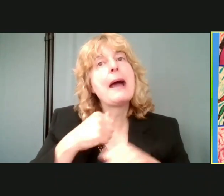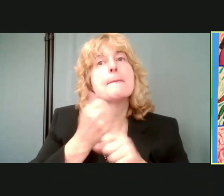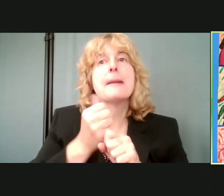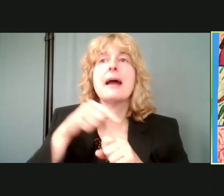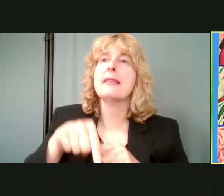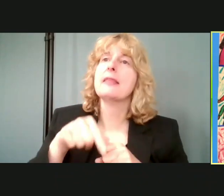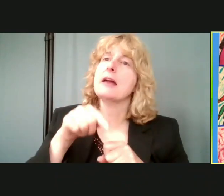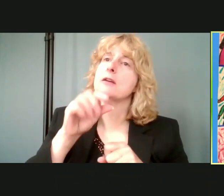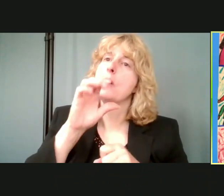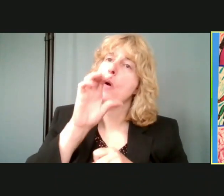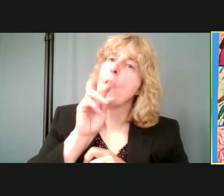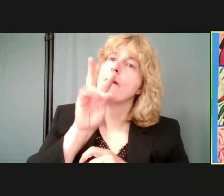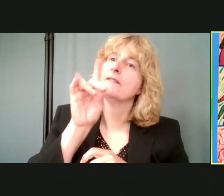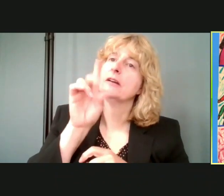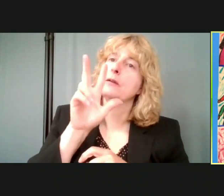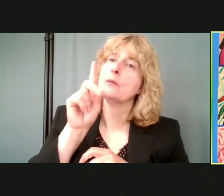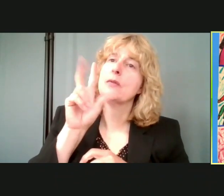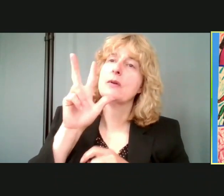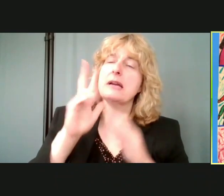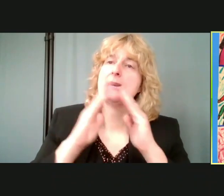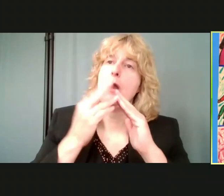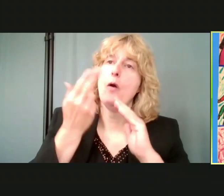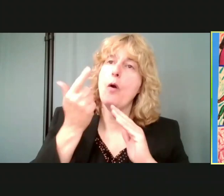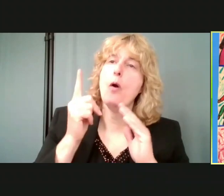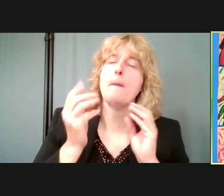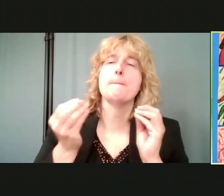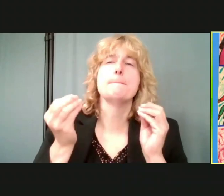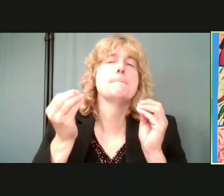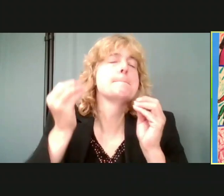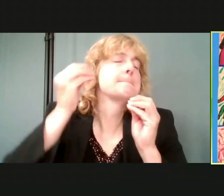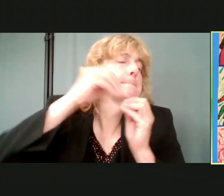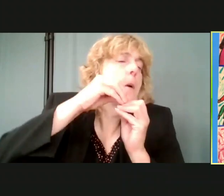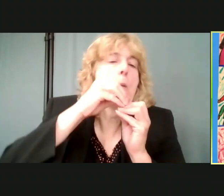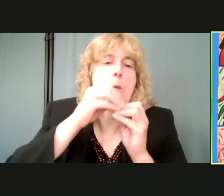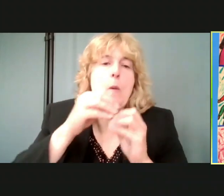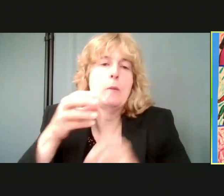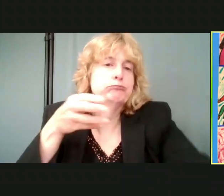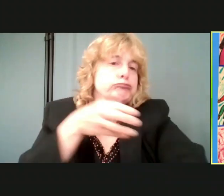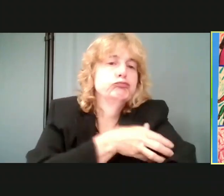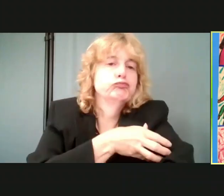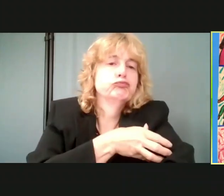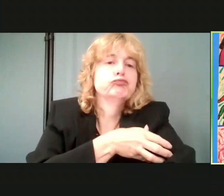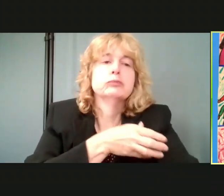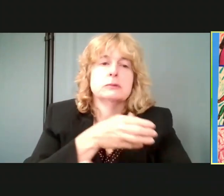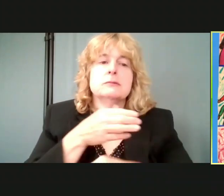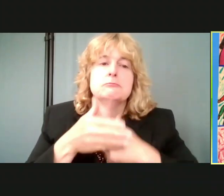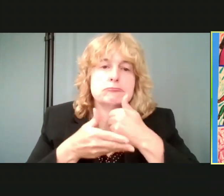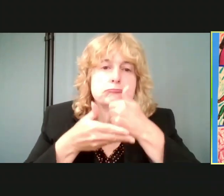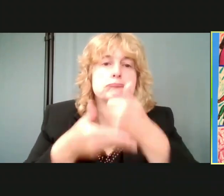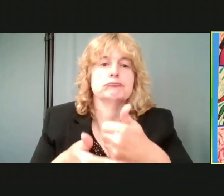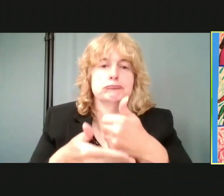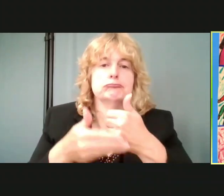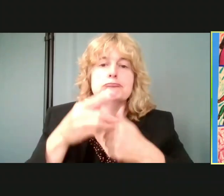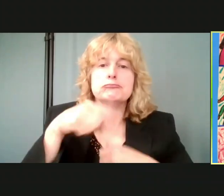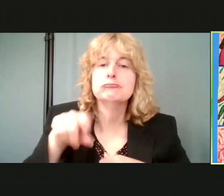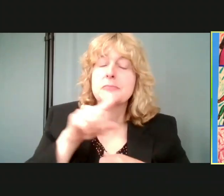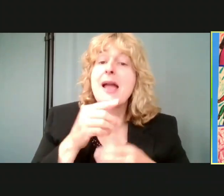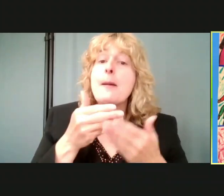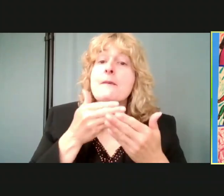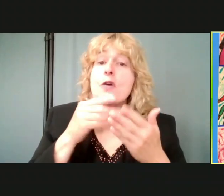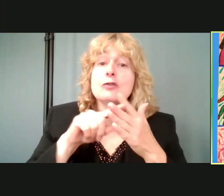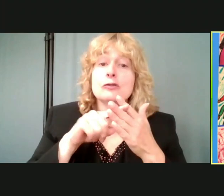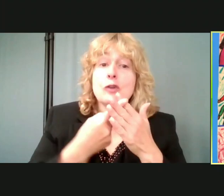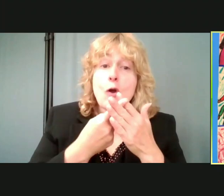even more powerful. So, but before we dive into the program, speaking of power, we